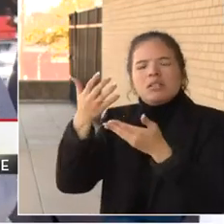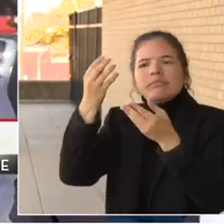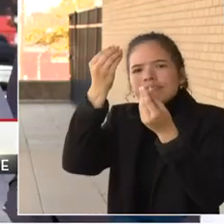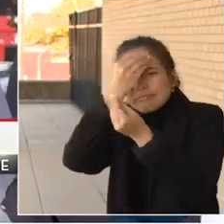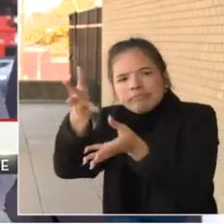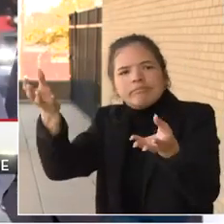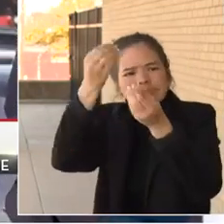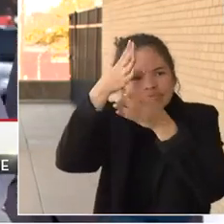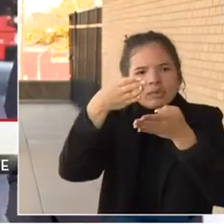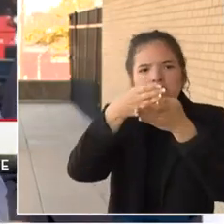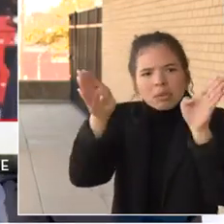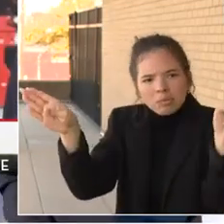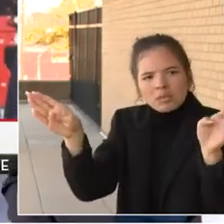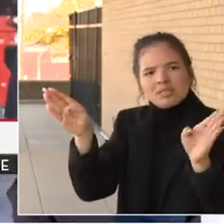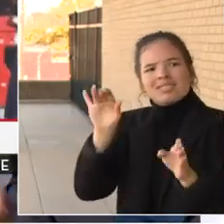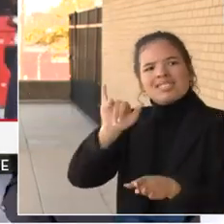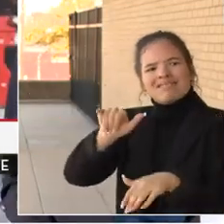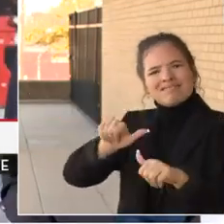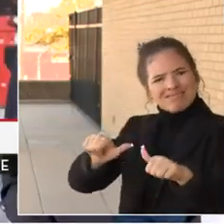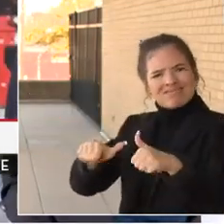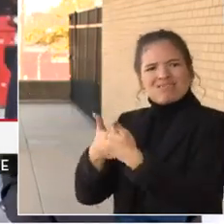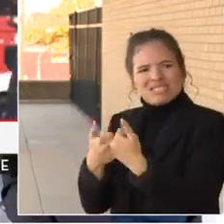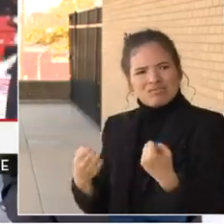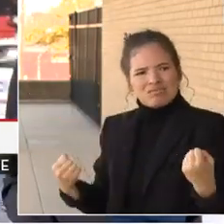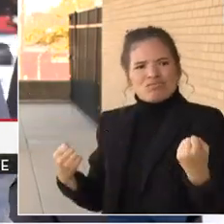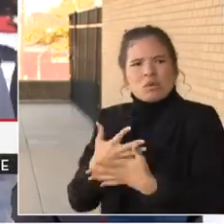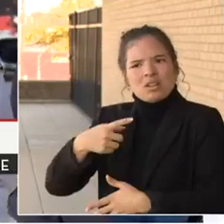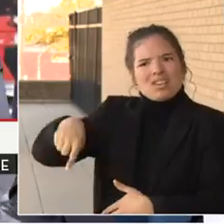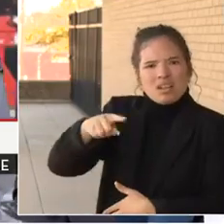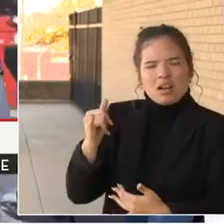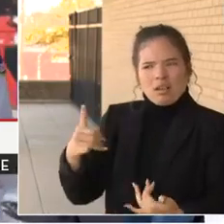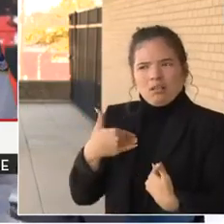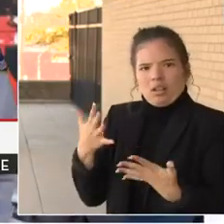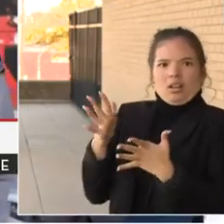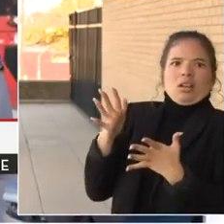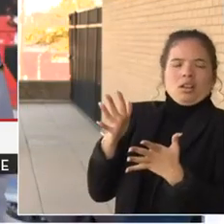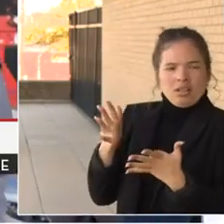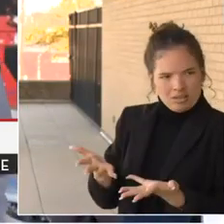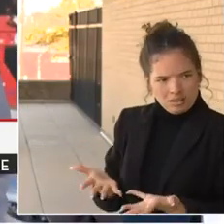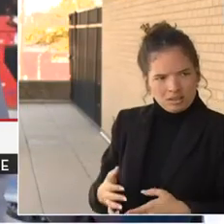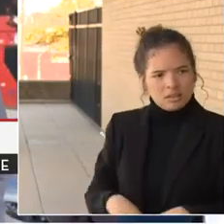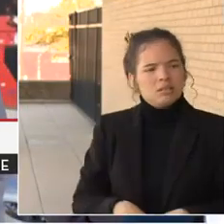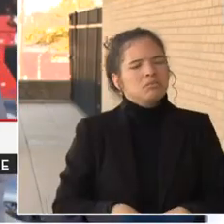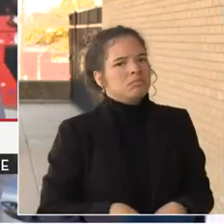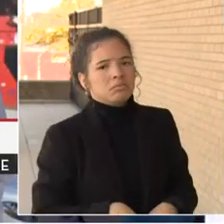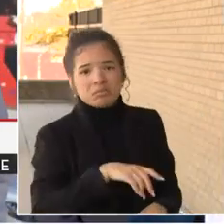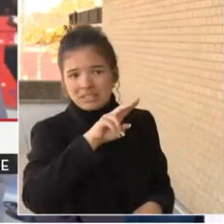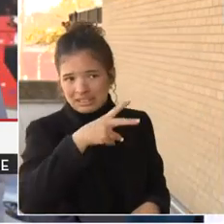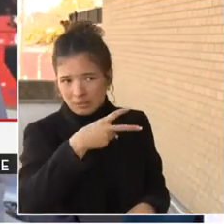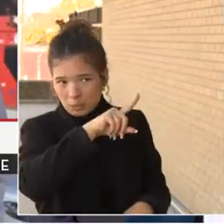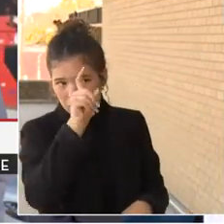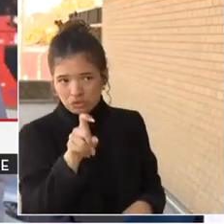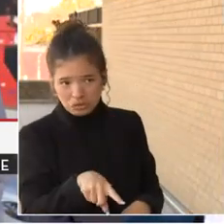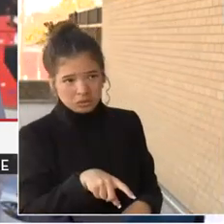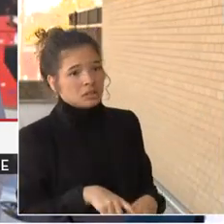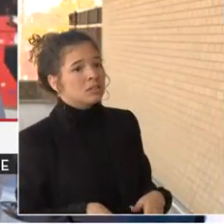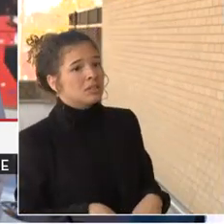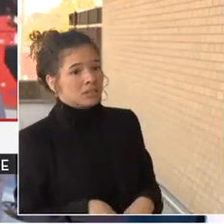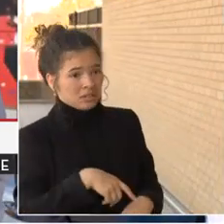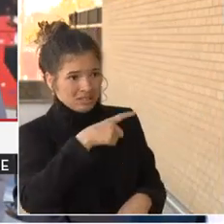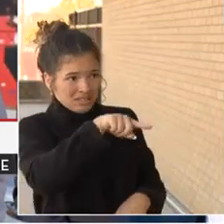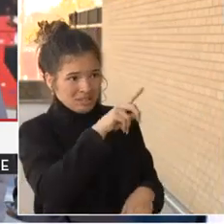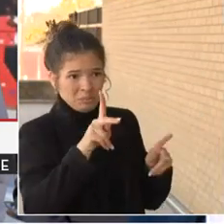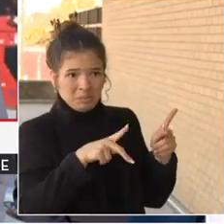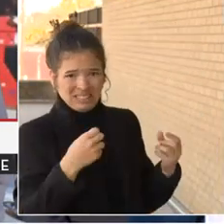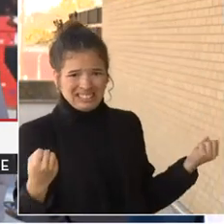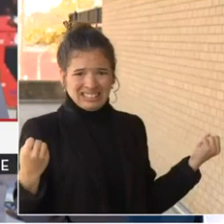are also addressing the real fears that people have. Gotcha. And so a follow question that is there's a lot of perceived fear and heightened crime in the